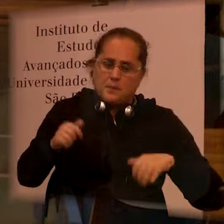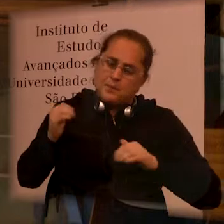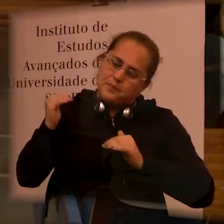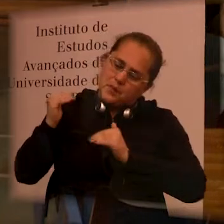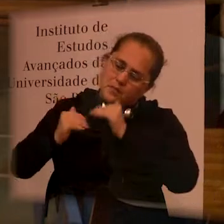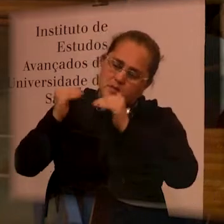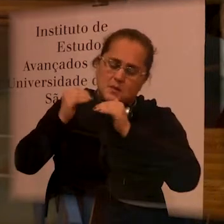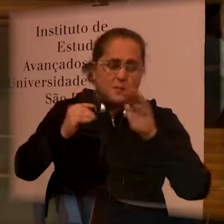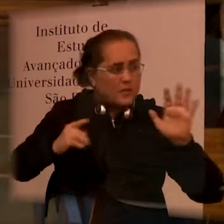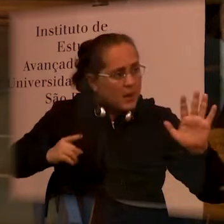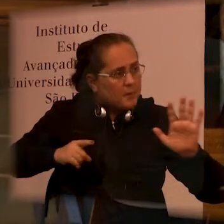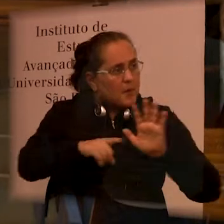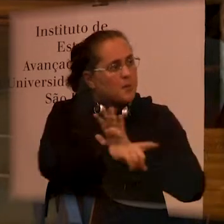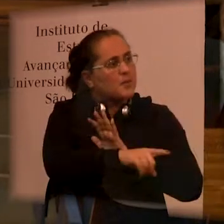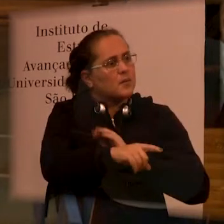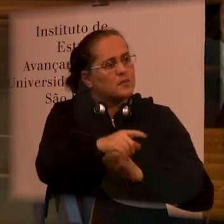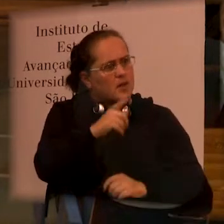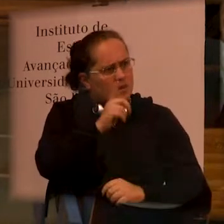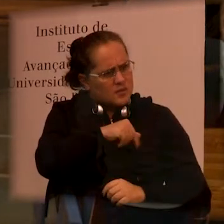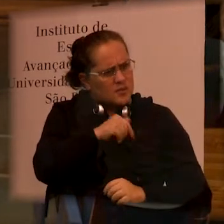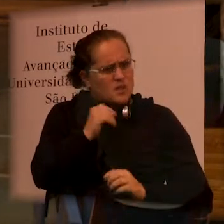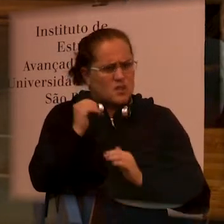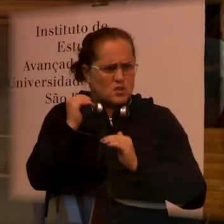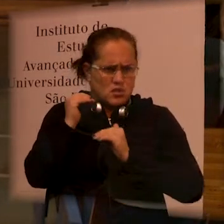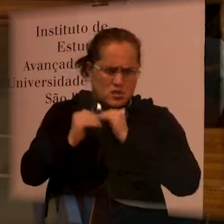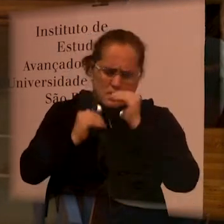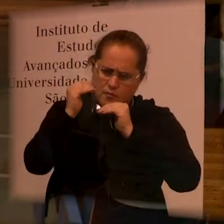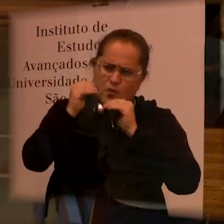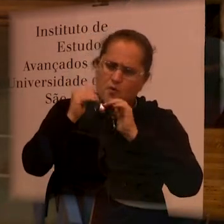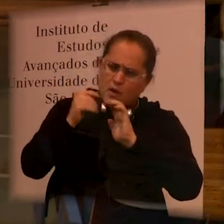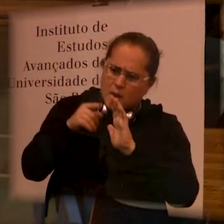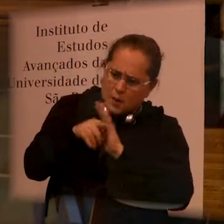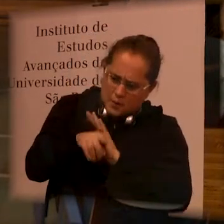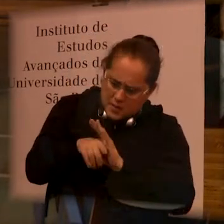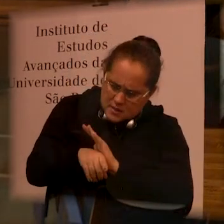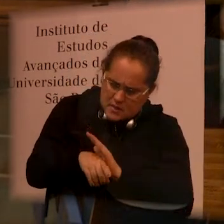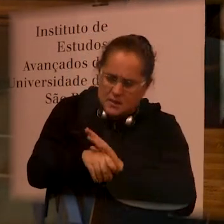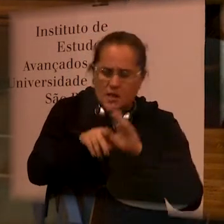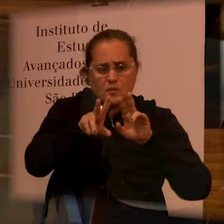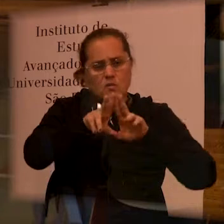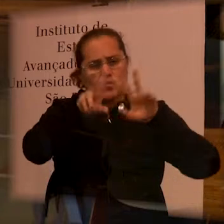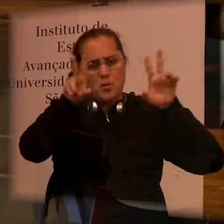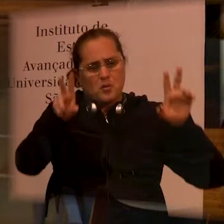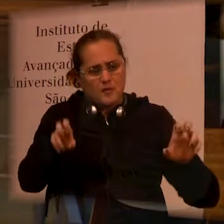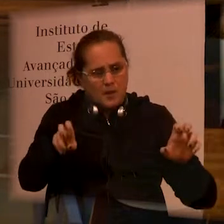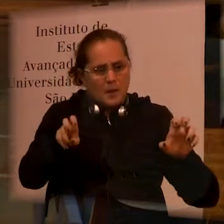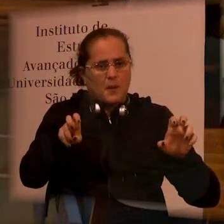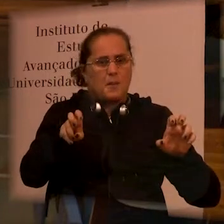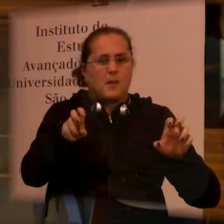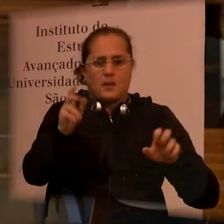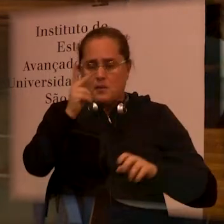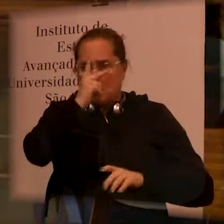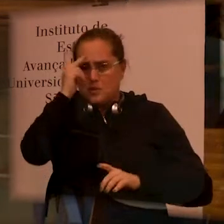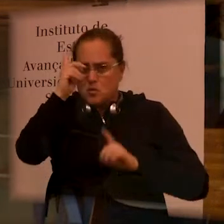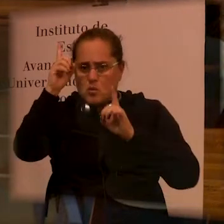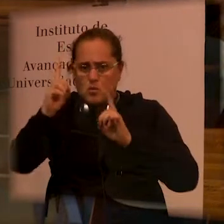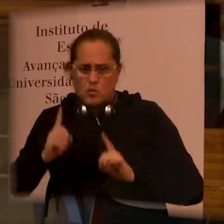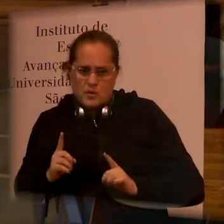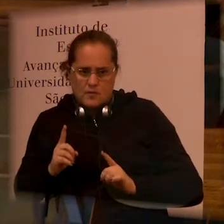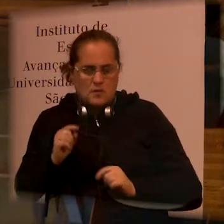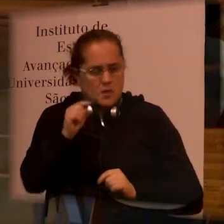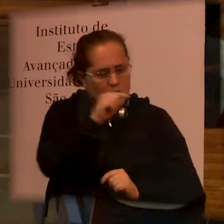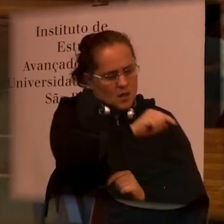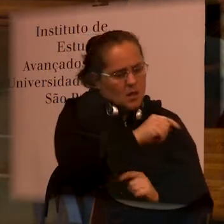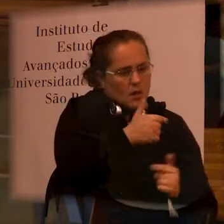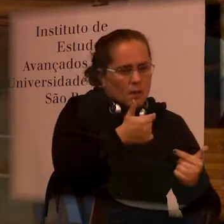we still are going on. But my question is if you are developing some kind of research of this, of this person,